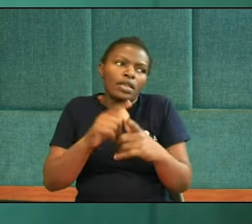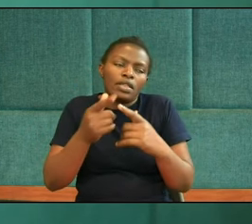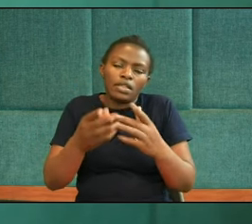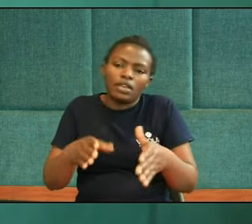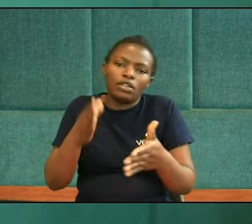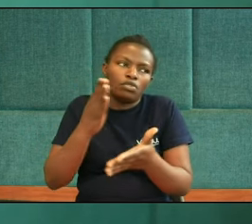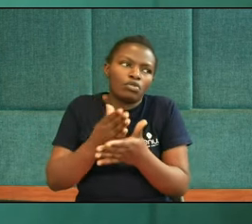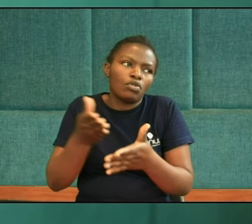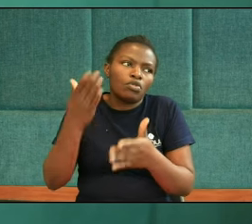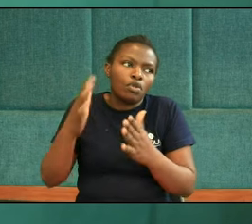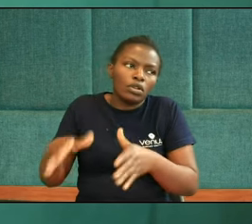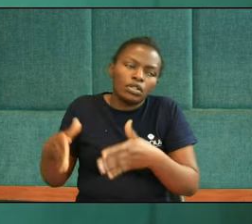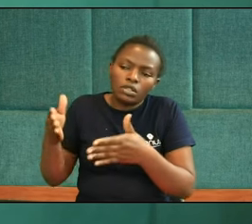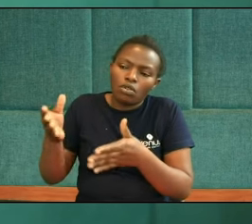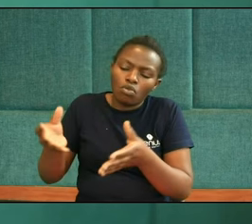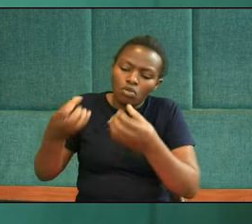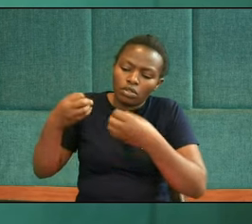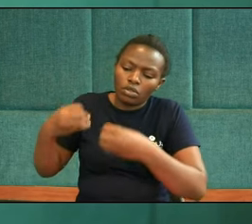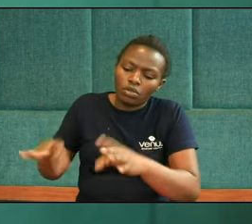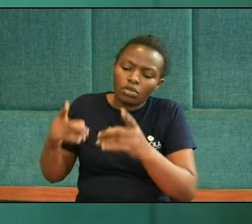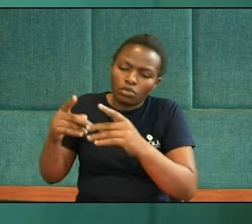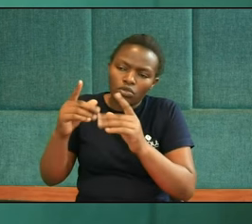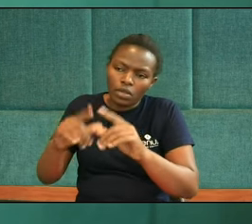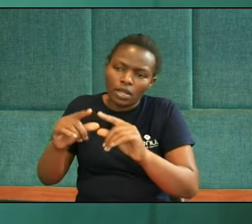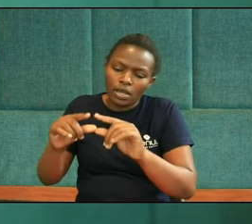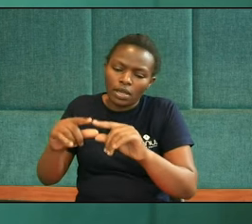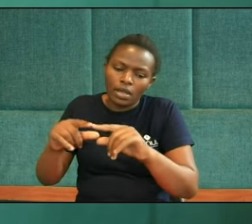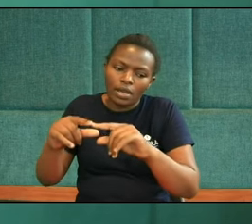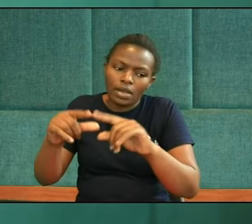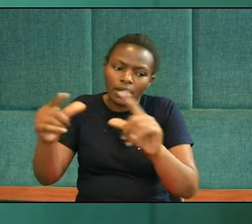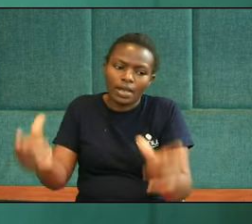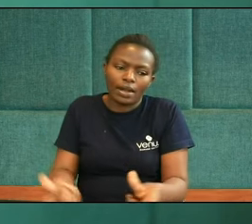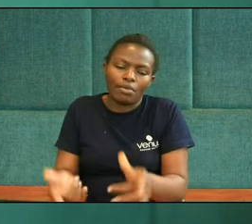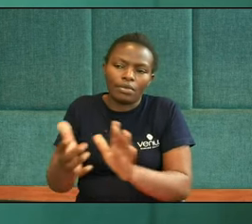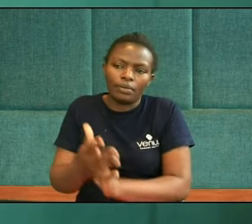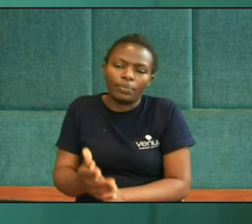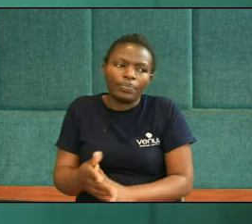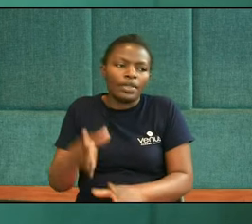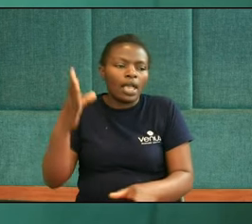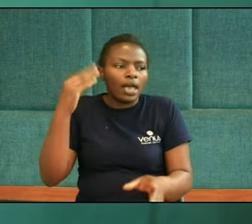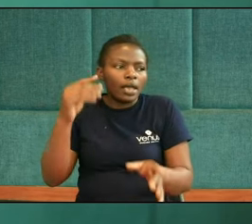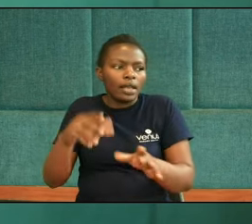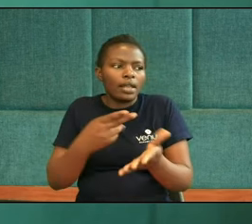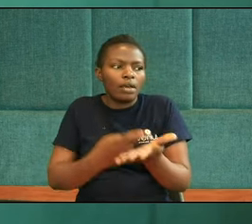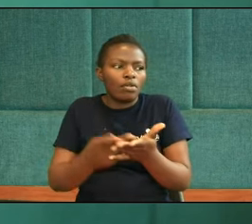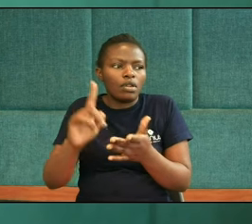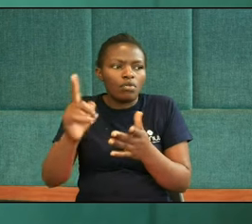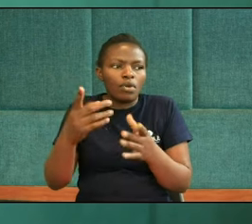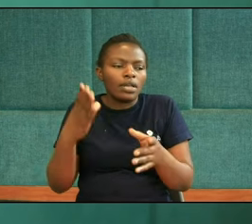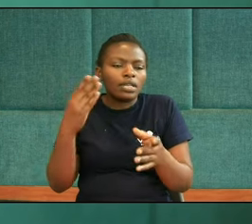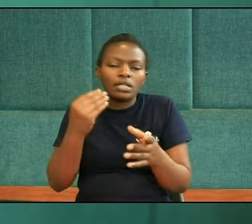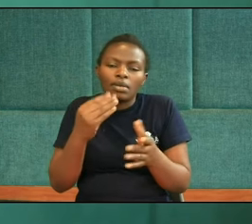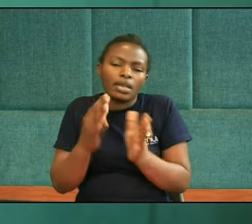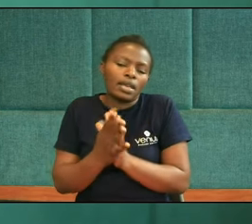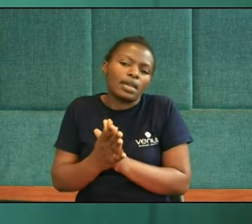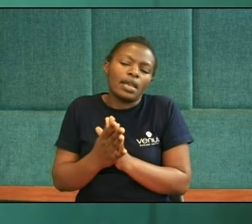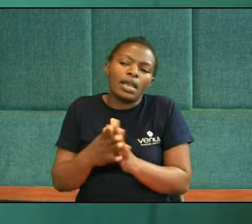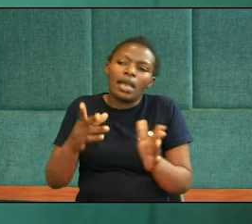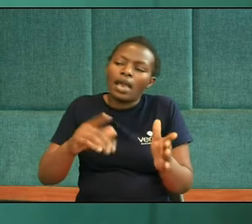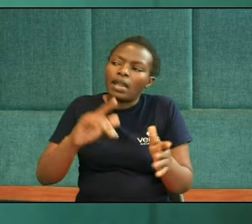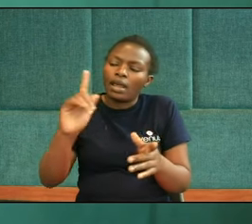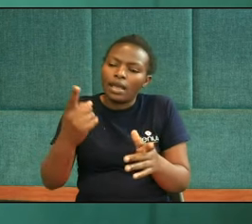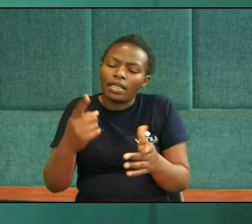Then I heard a holy one speaking And another holy one said to him